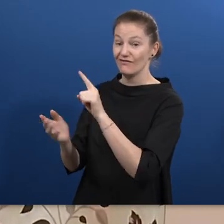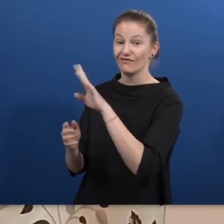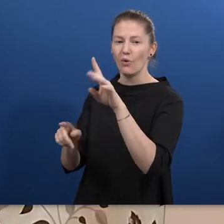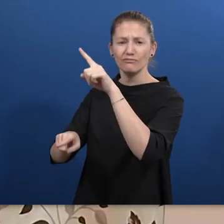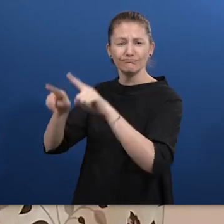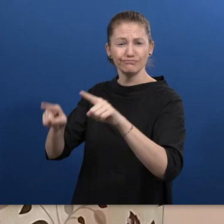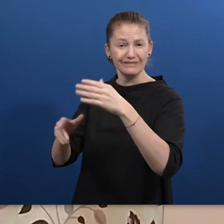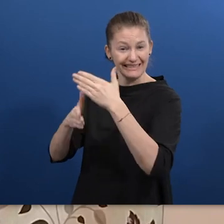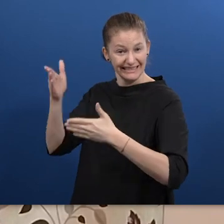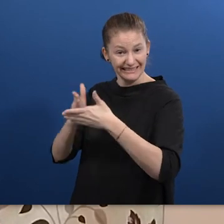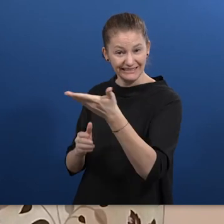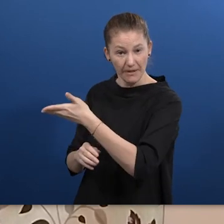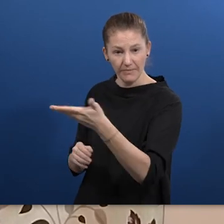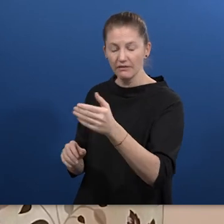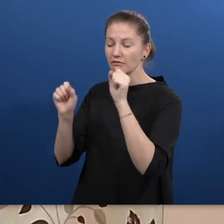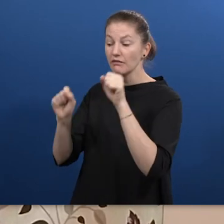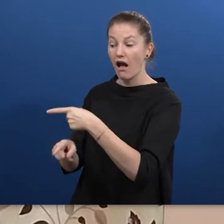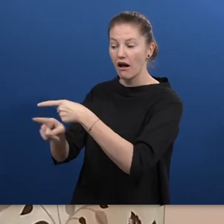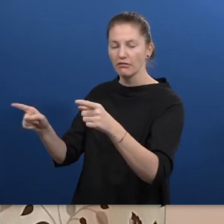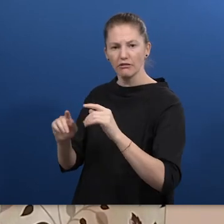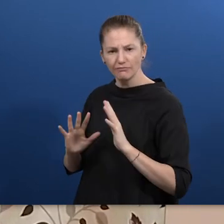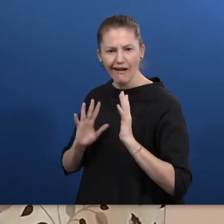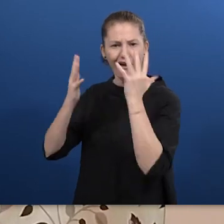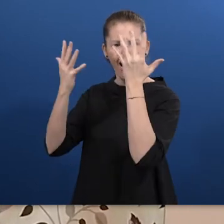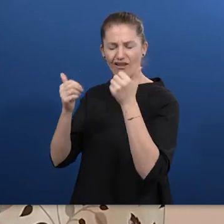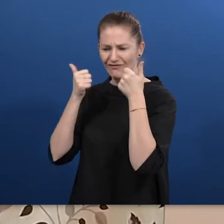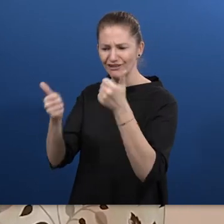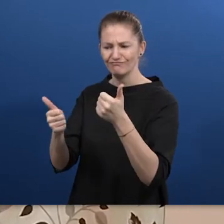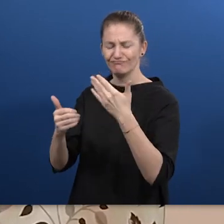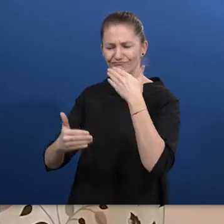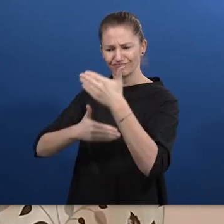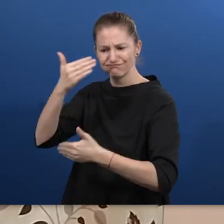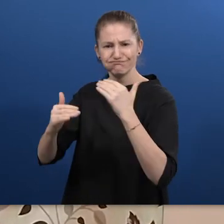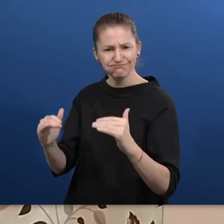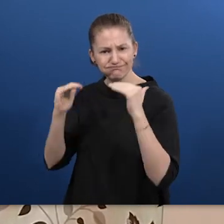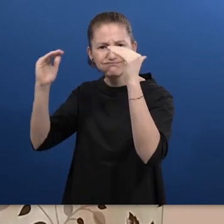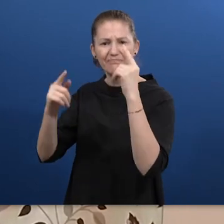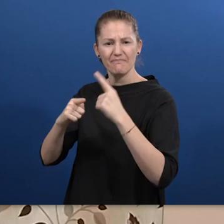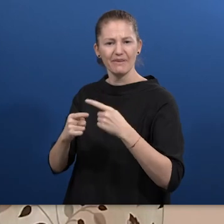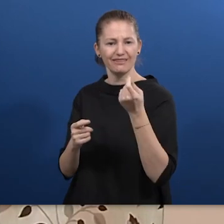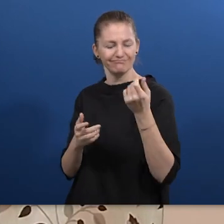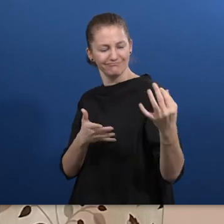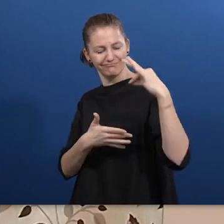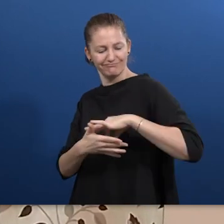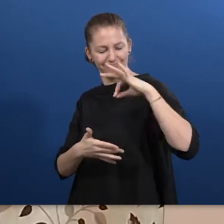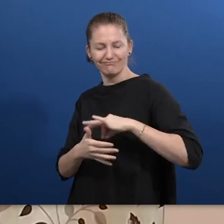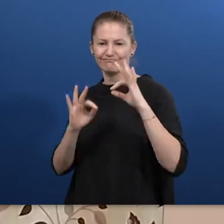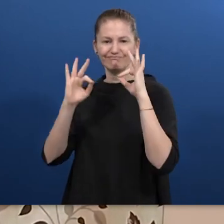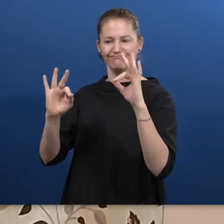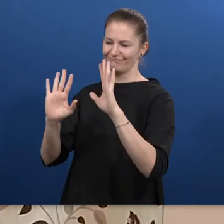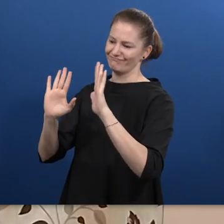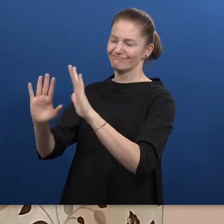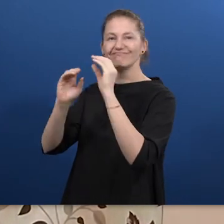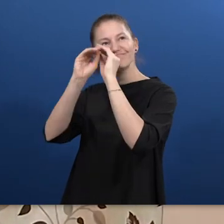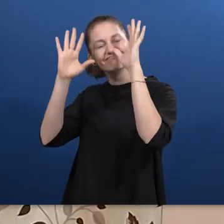on creating a livelihood ecosystem for persons with disability with the population mindset. In this